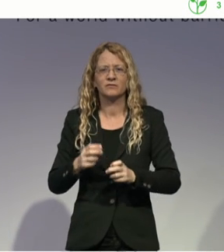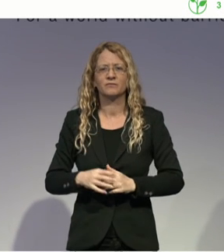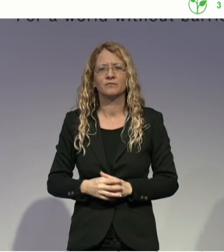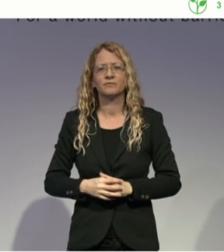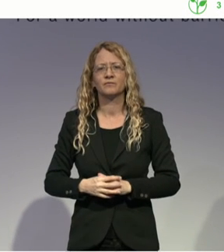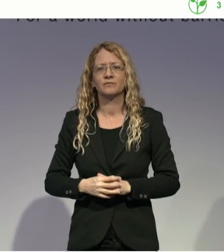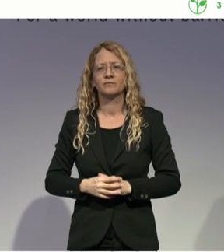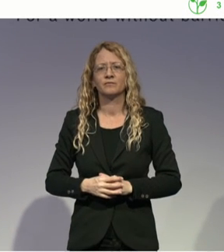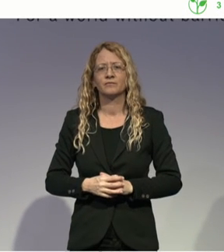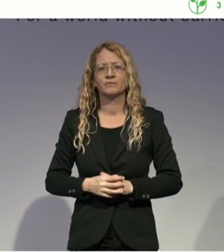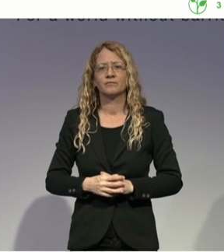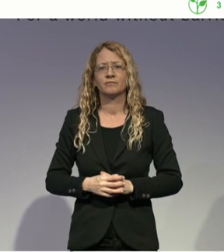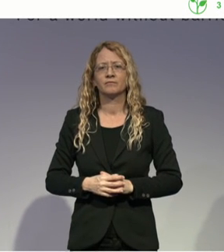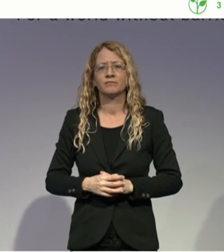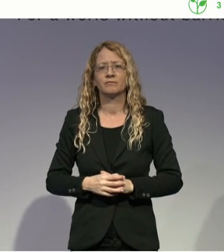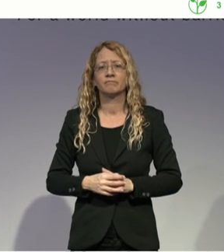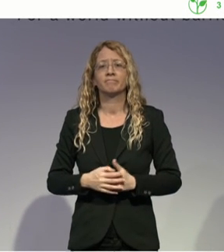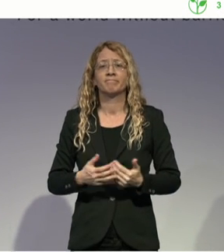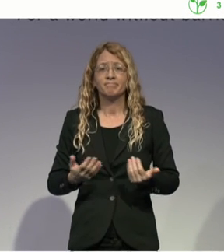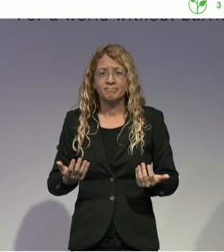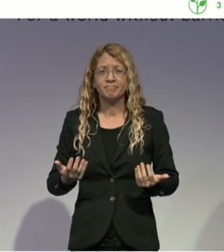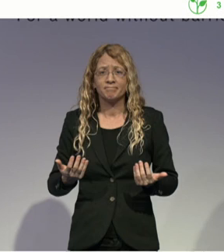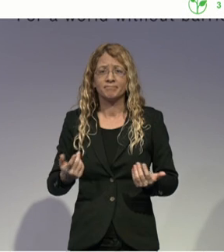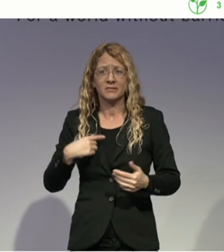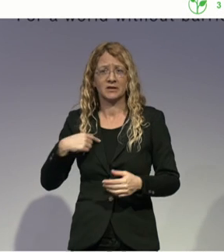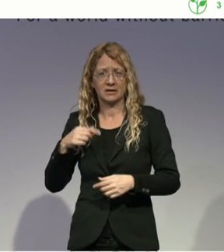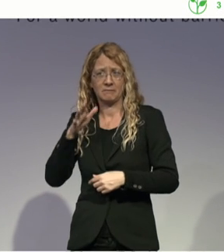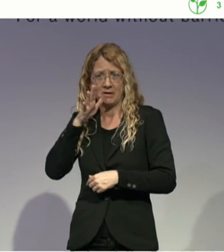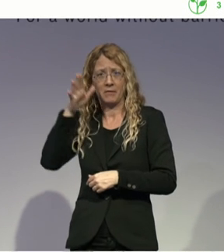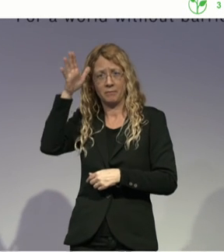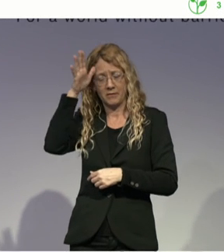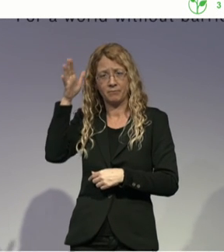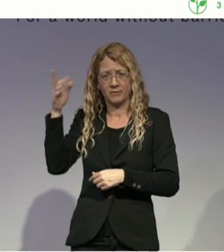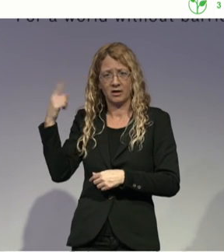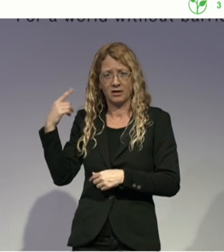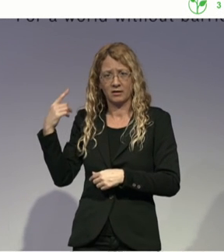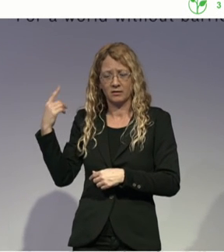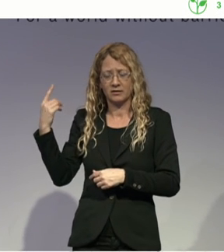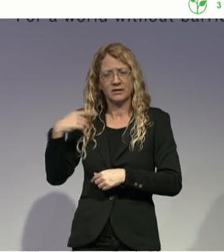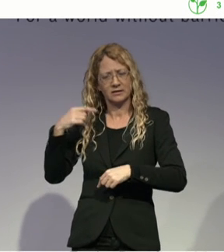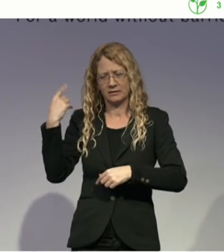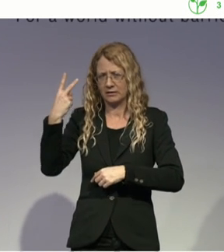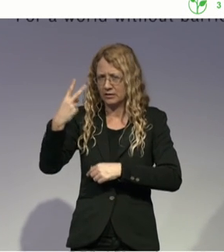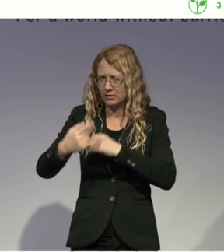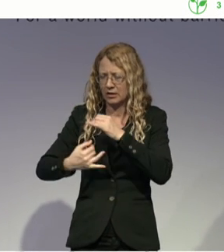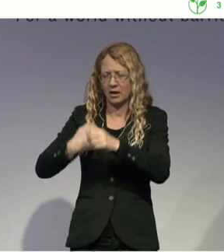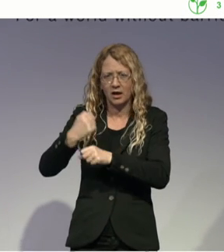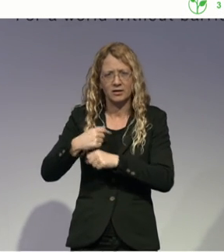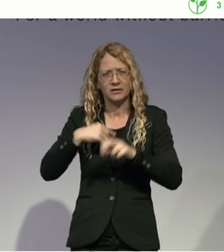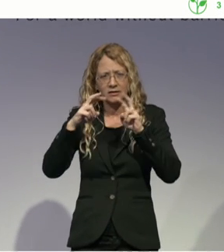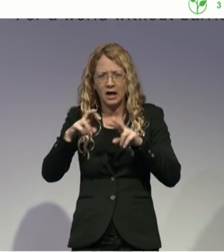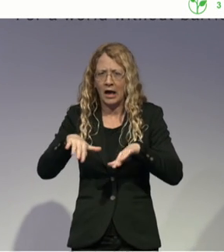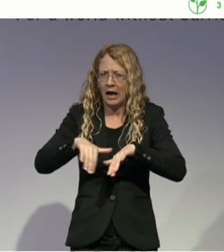ourselves as parents a couple of years to understand where we were, which were the